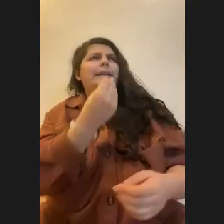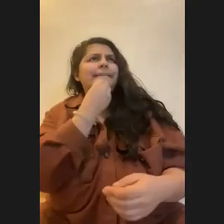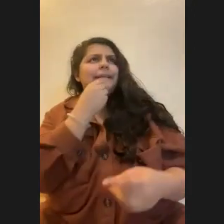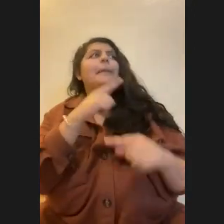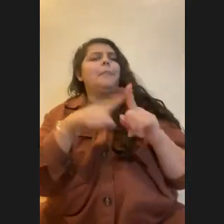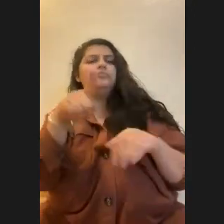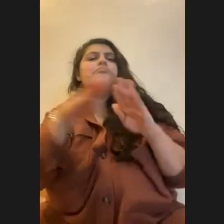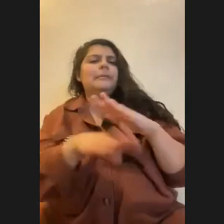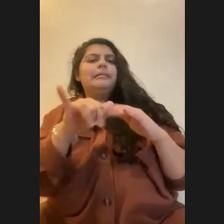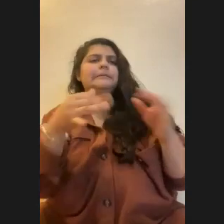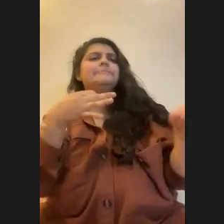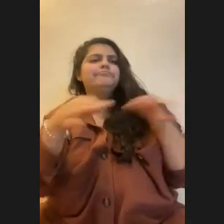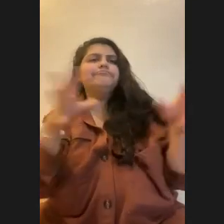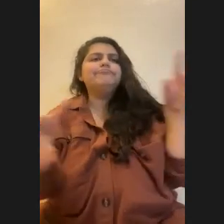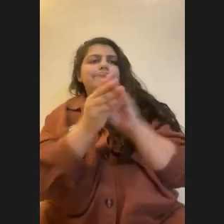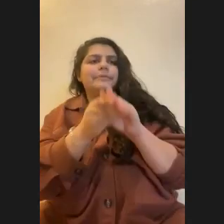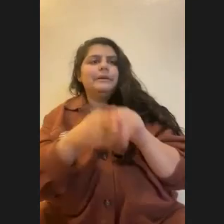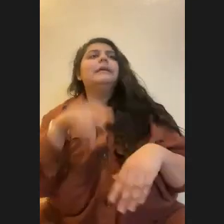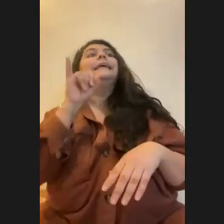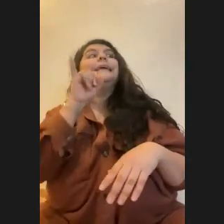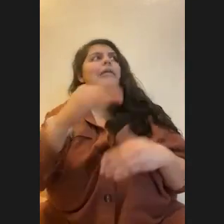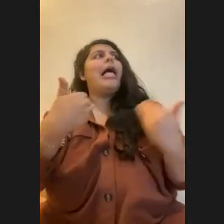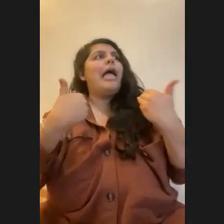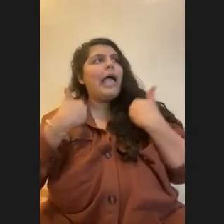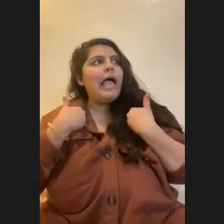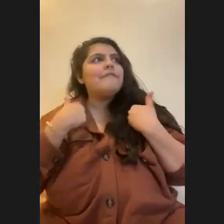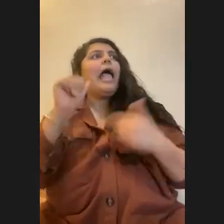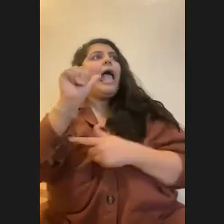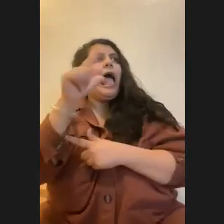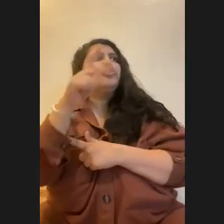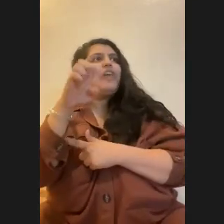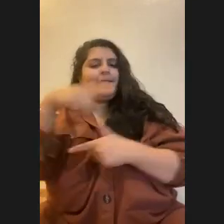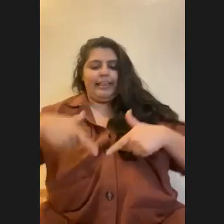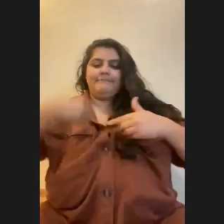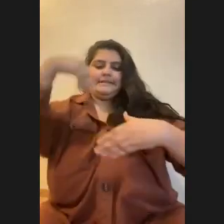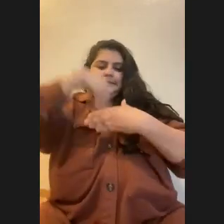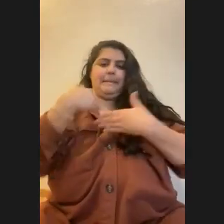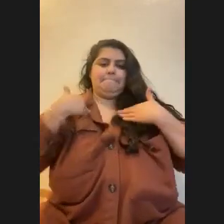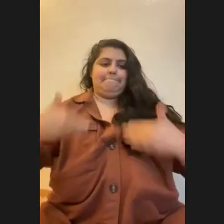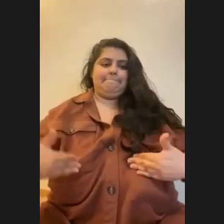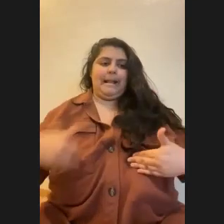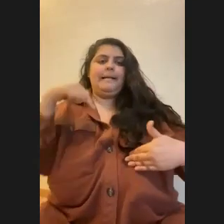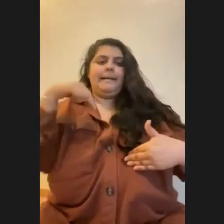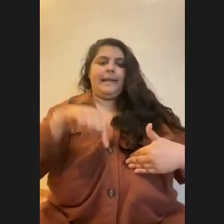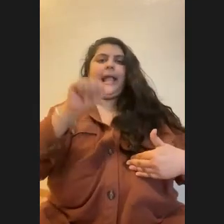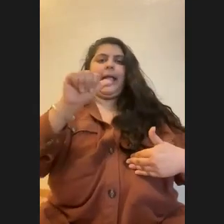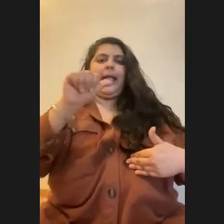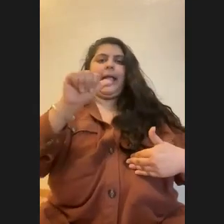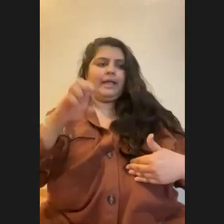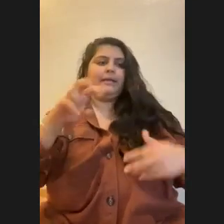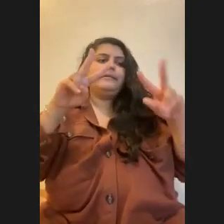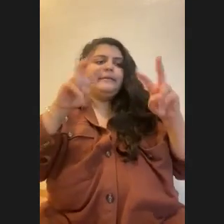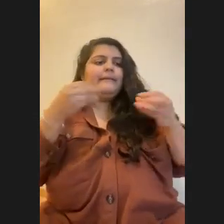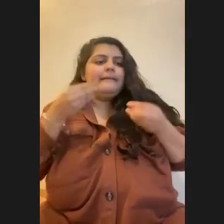summarized that for us. So if they have that algae living inside their bodies, those algae are effectively feeding them from